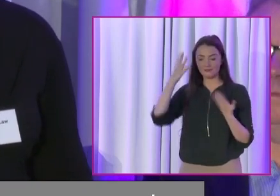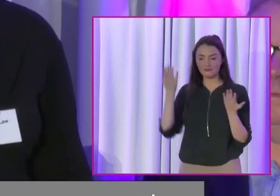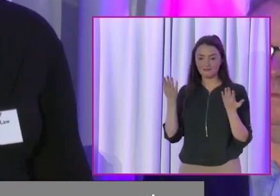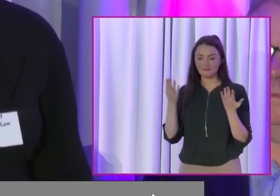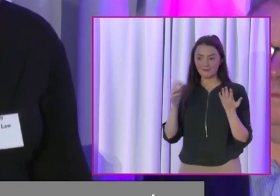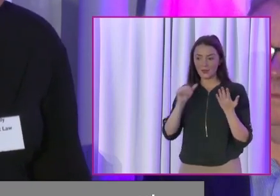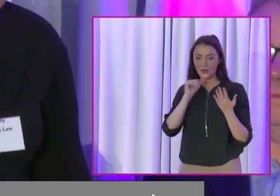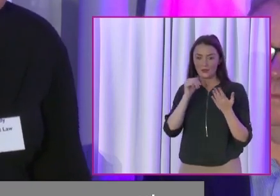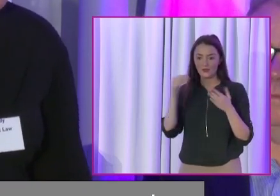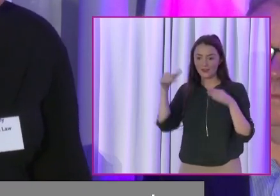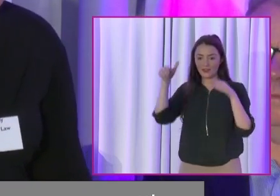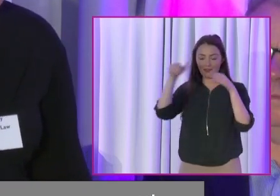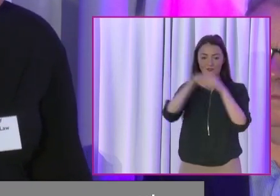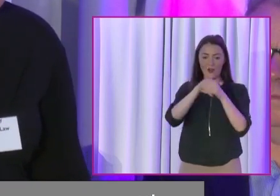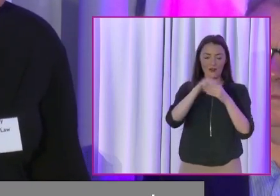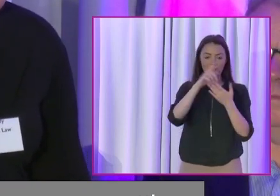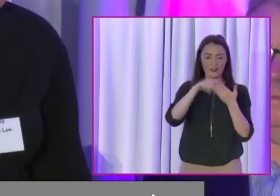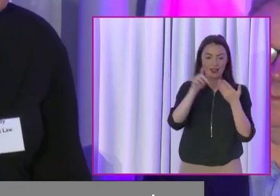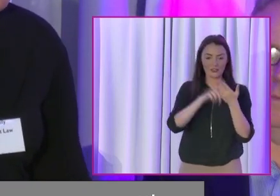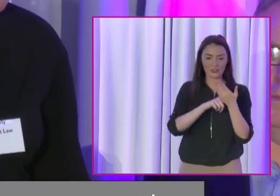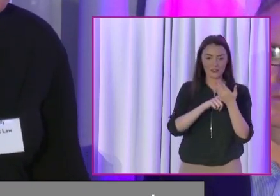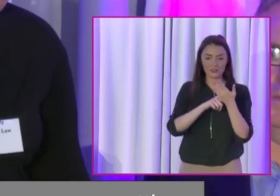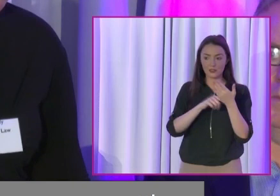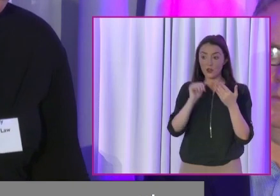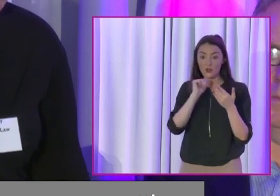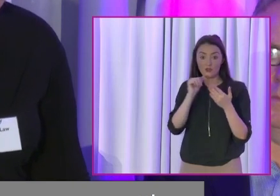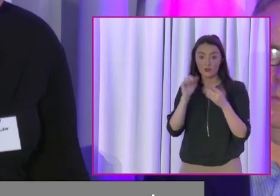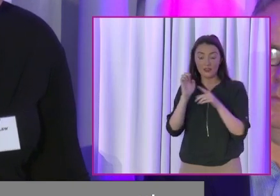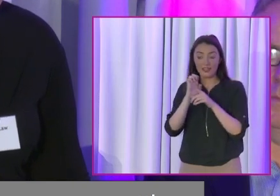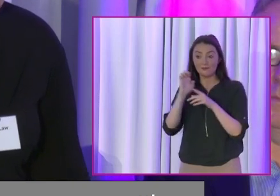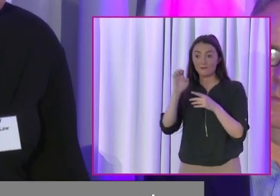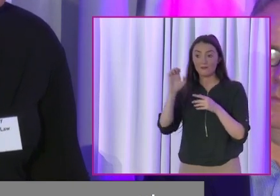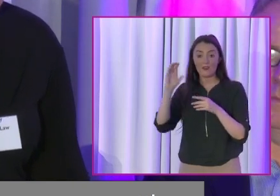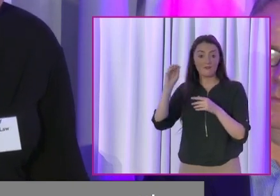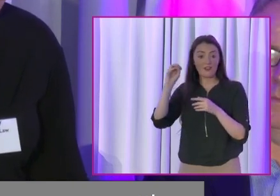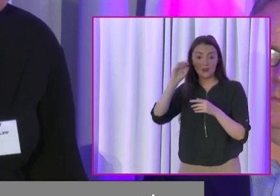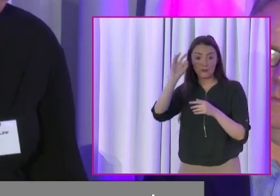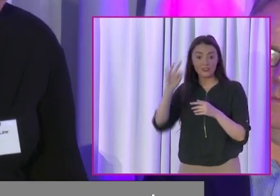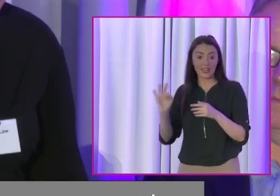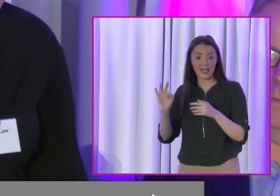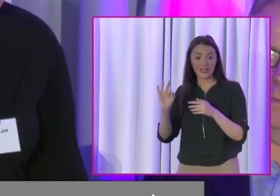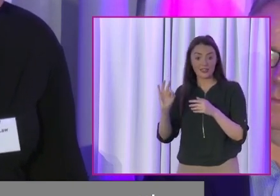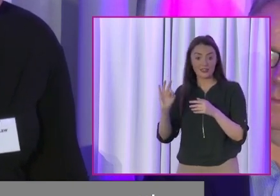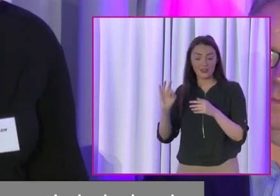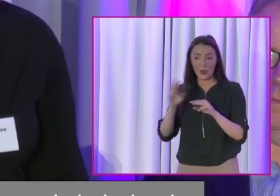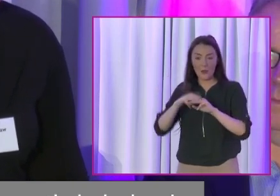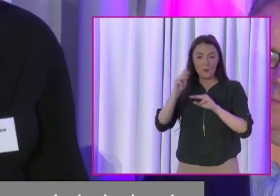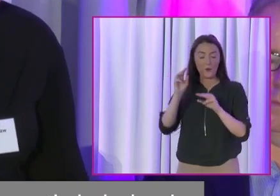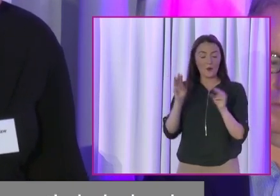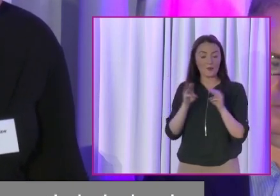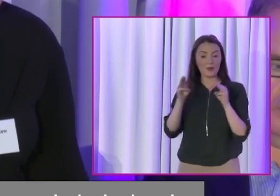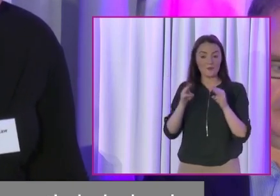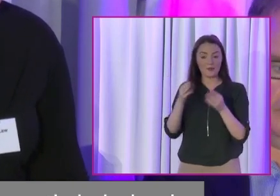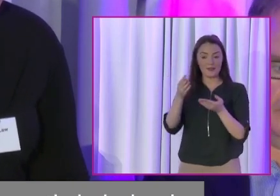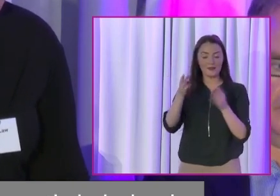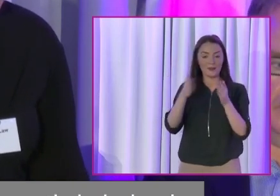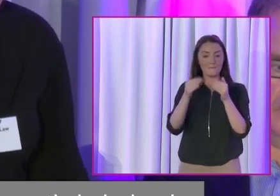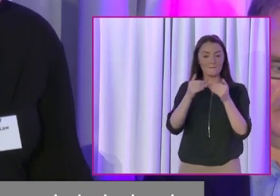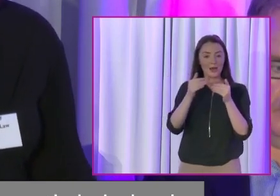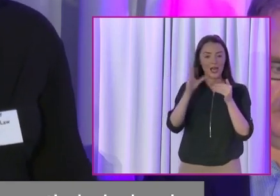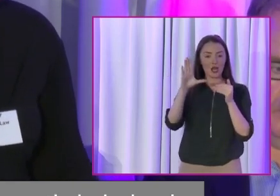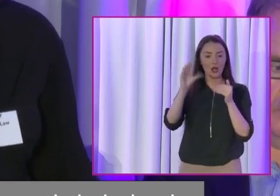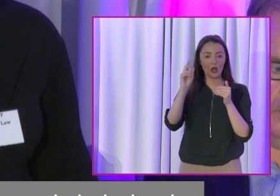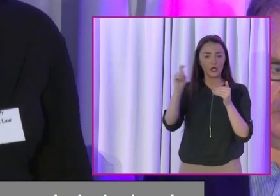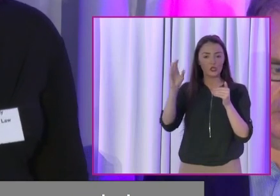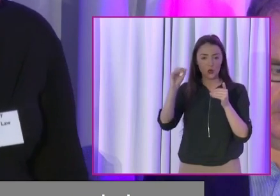at elections. Some of our referendum, we didn't even get 50% of the population. More people buy a lotto ticket in this country every week than vote. That's